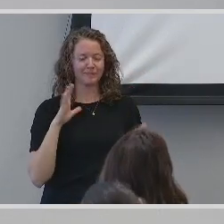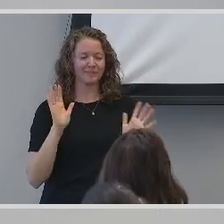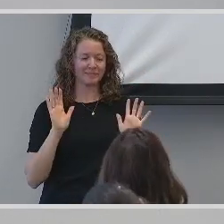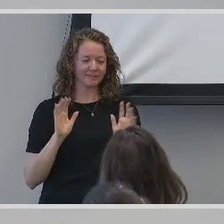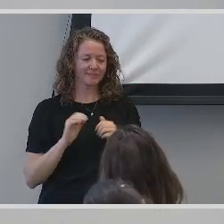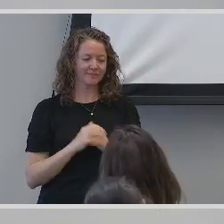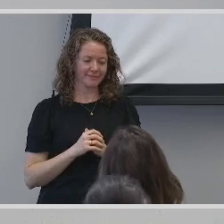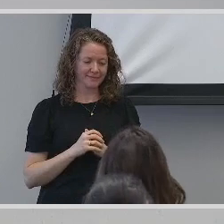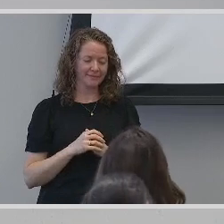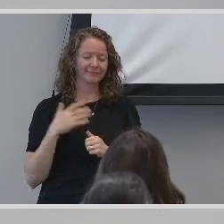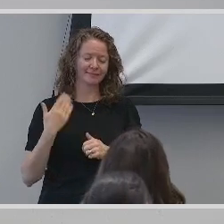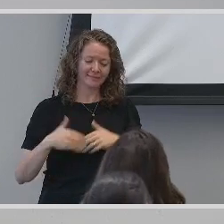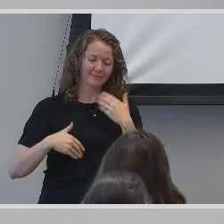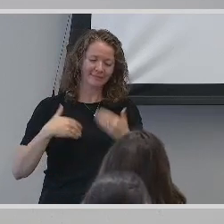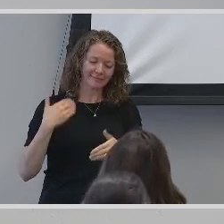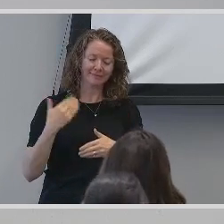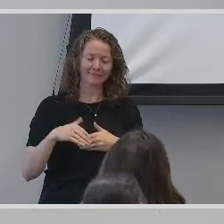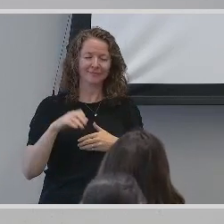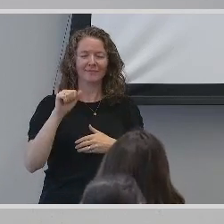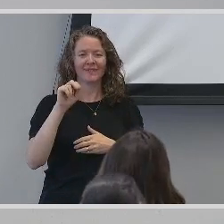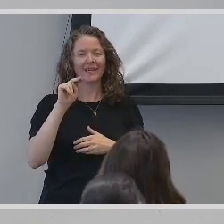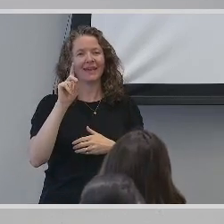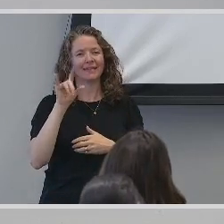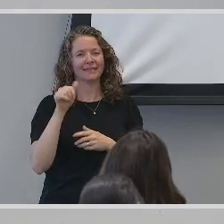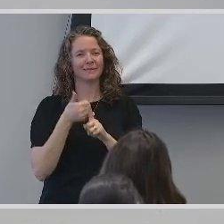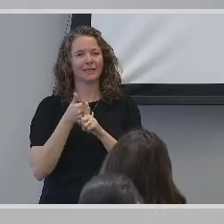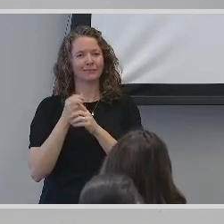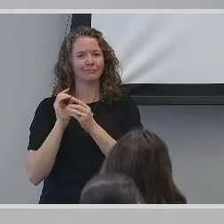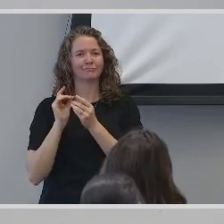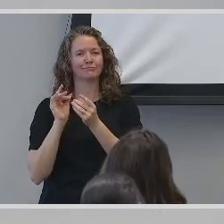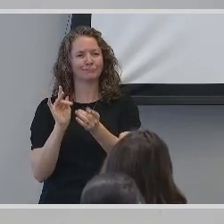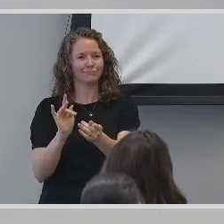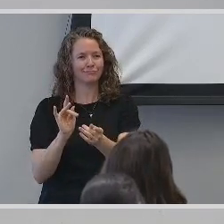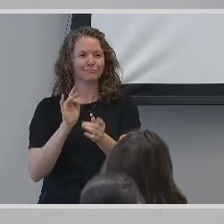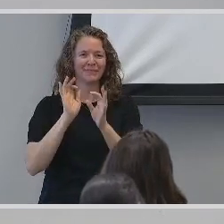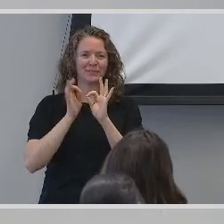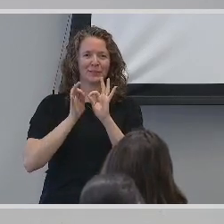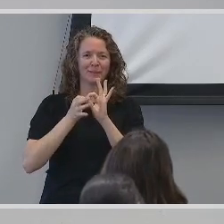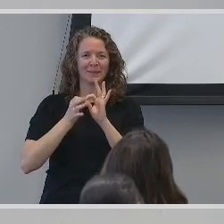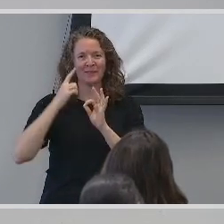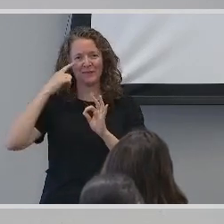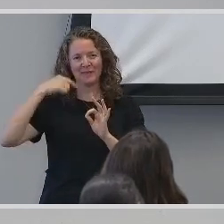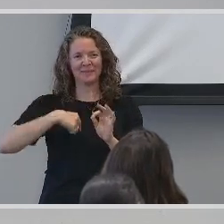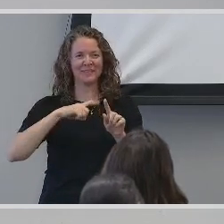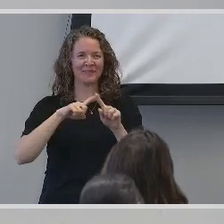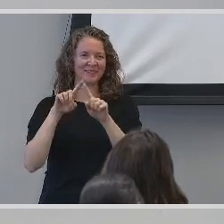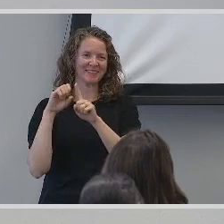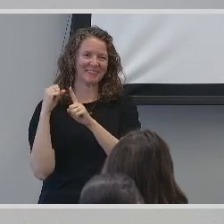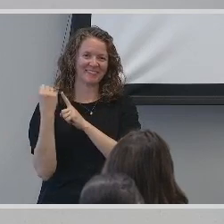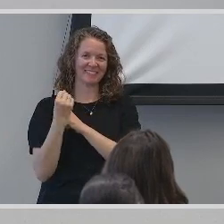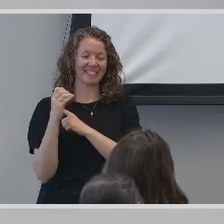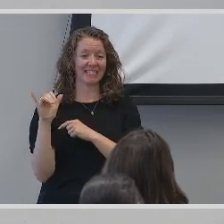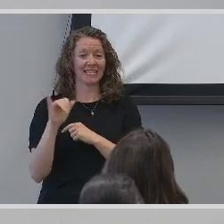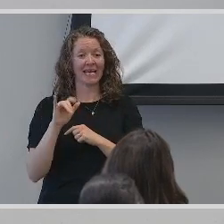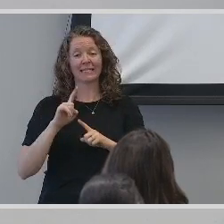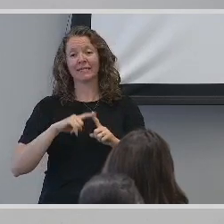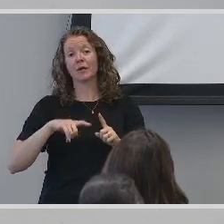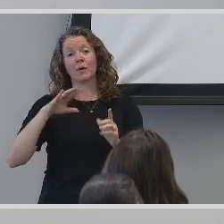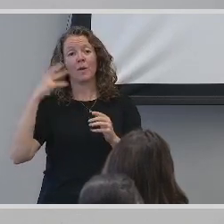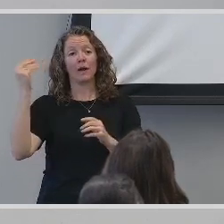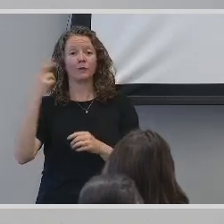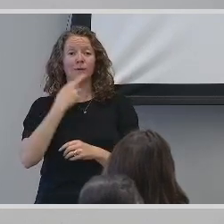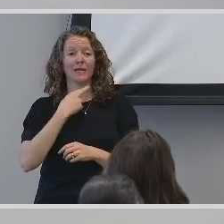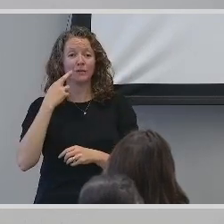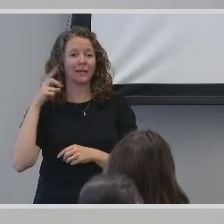Over time, Andy had become adept at interpreting various situations, such as interpreting the specials at a restaurant